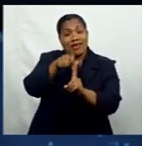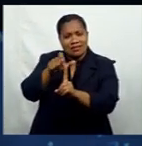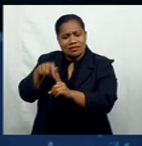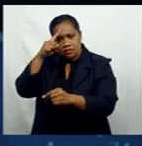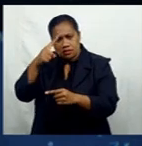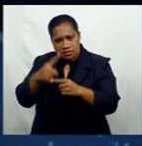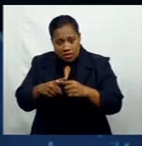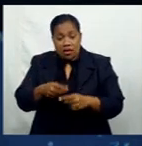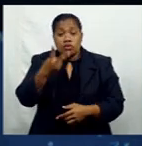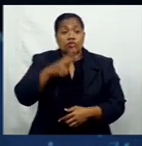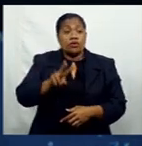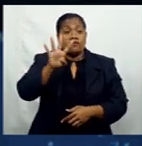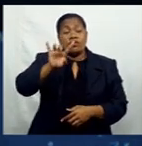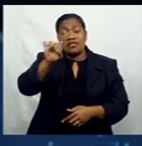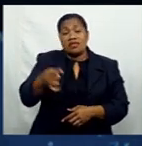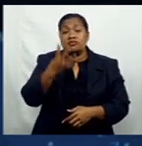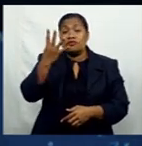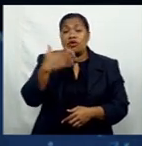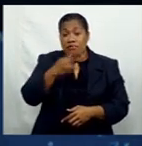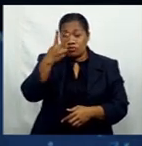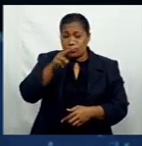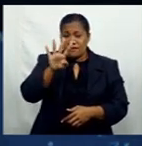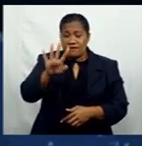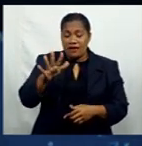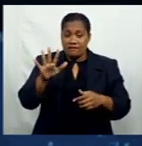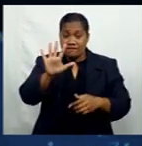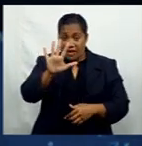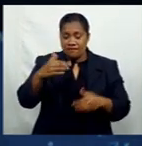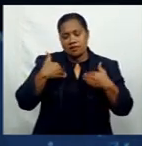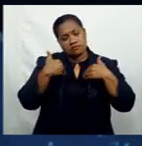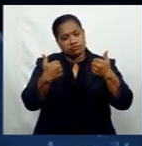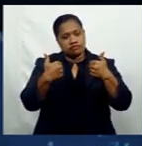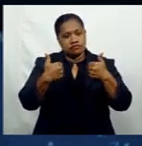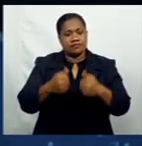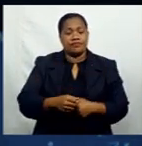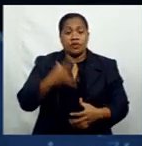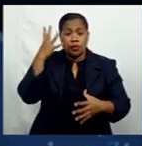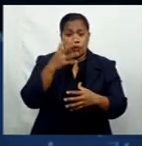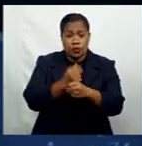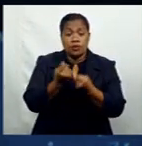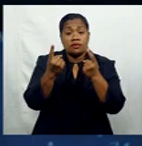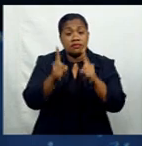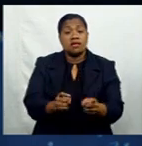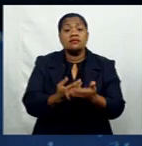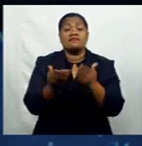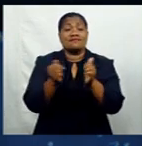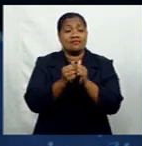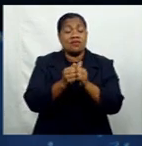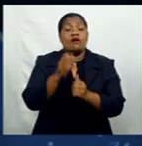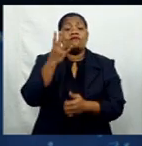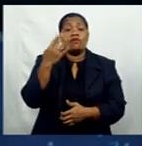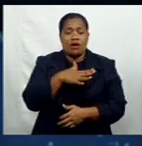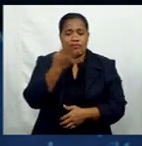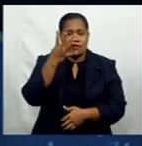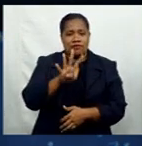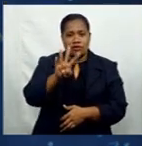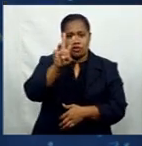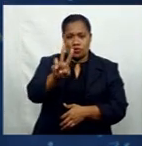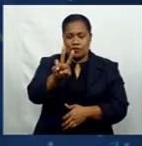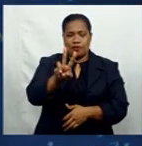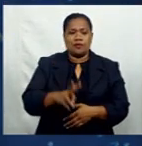24,425 recoveries in total. The COVID-19 death toll stands at 442.